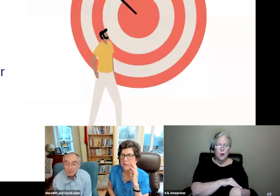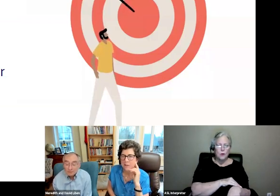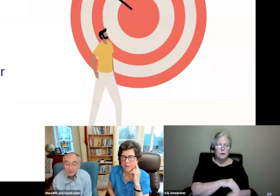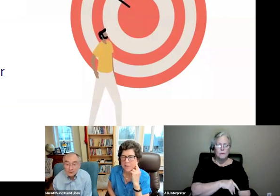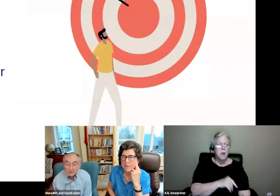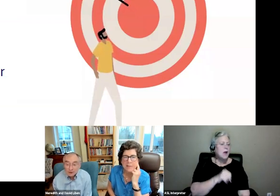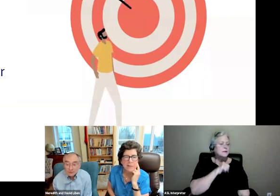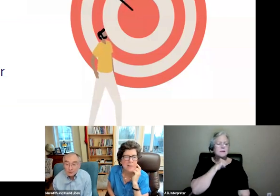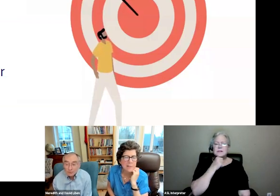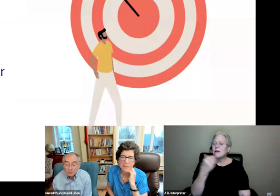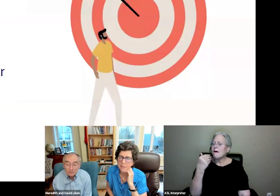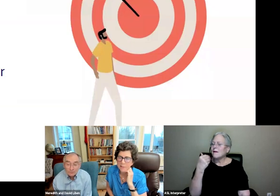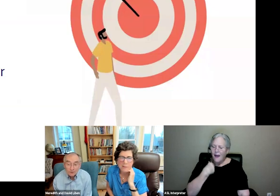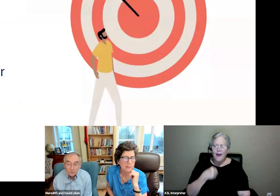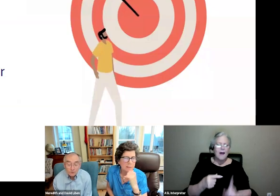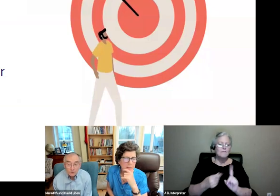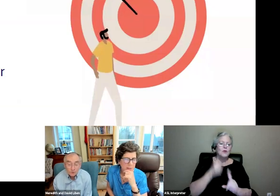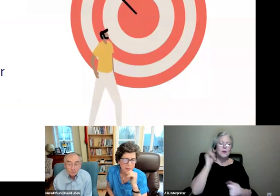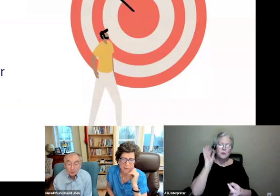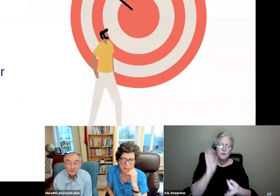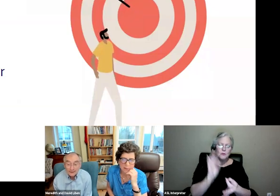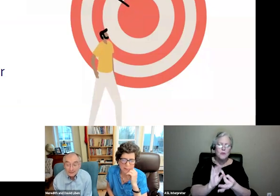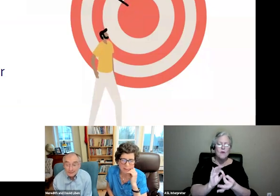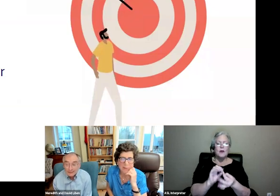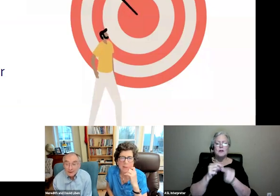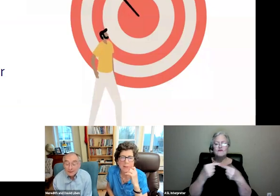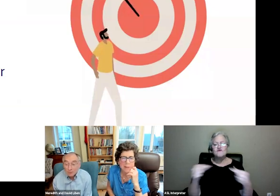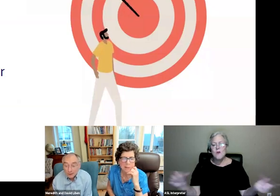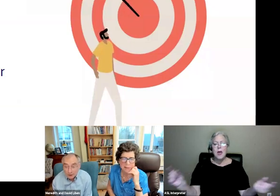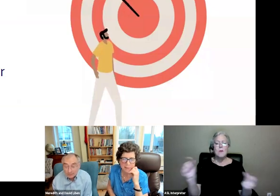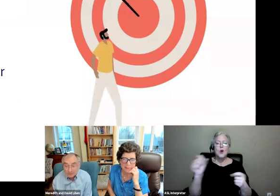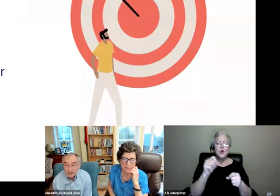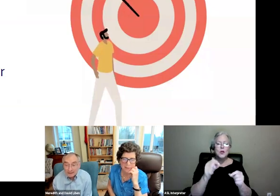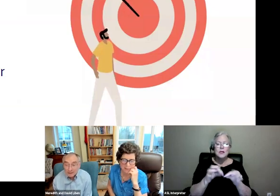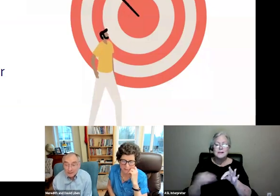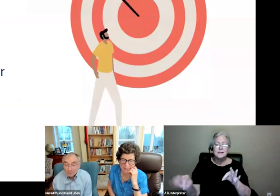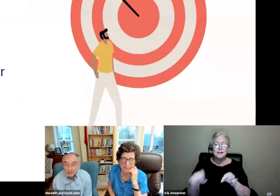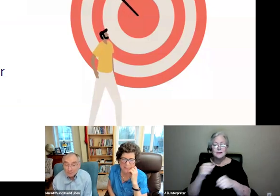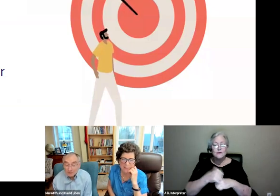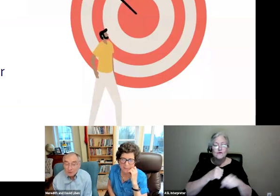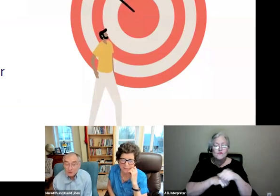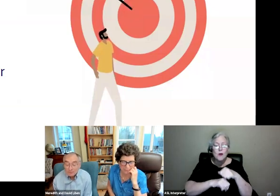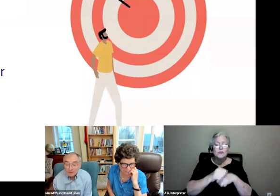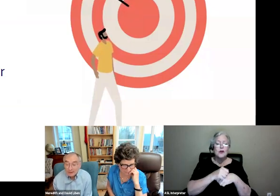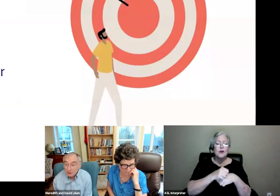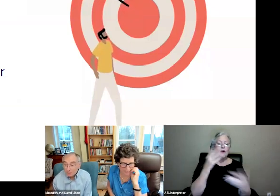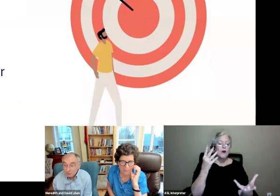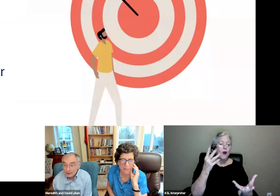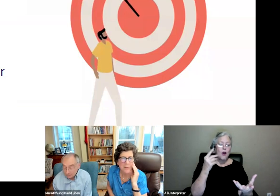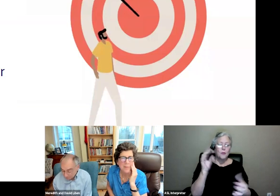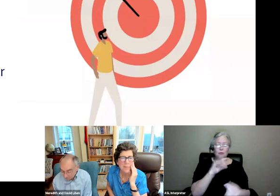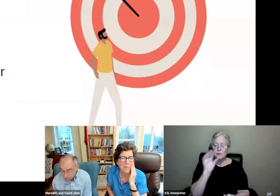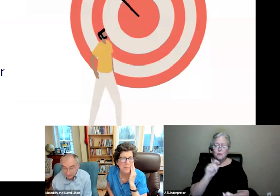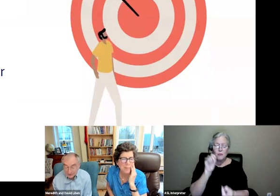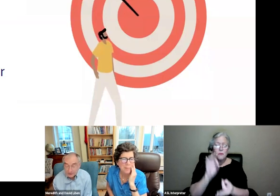grammar, perfect sentence structure, or perfect punctual, or perfect anything. There are times for that, but especially with something like close